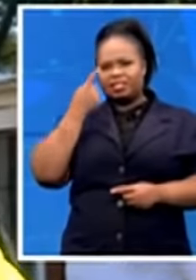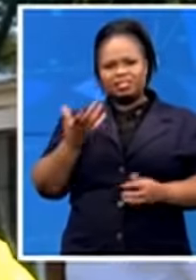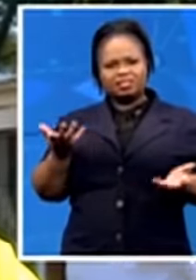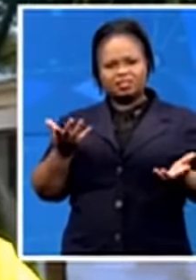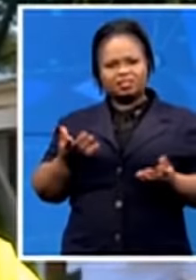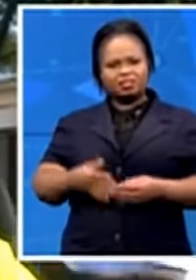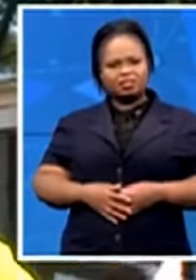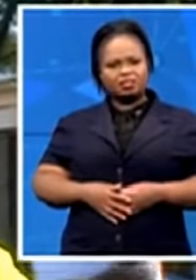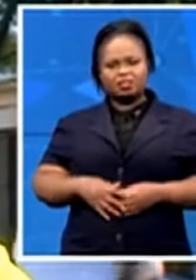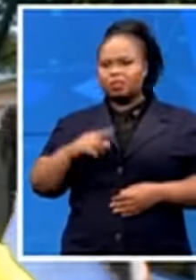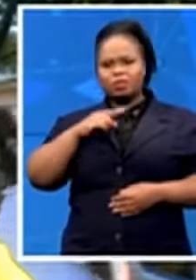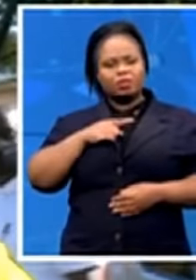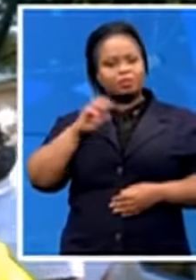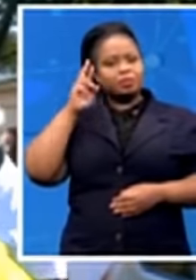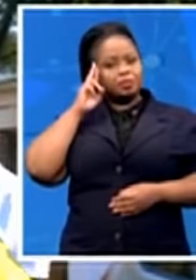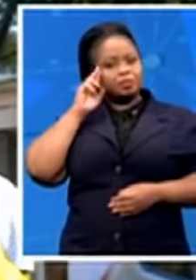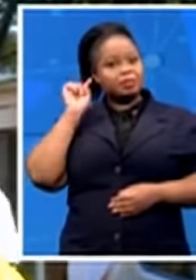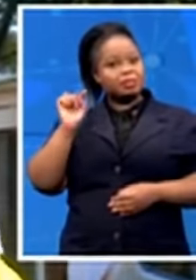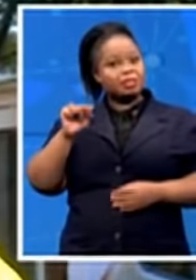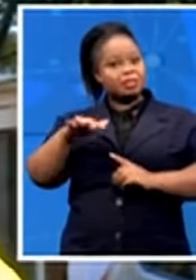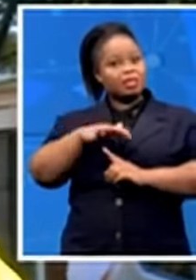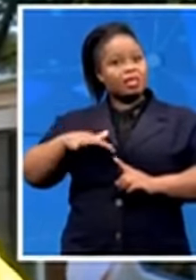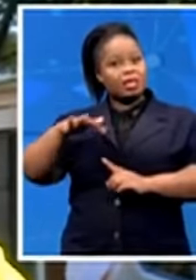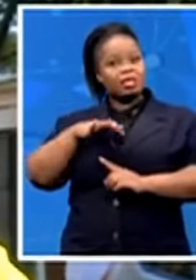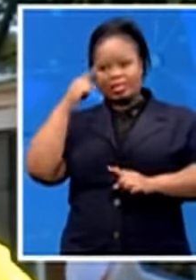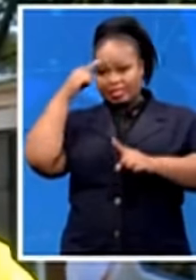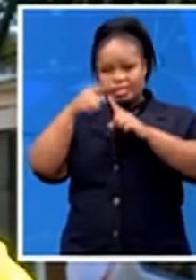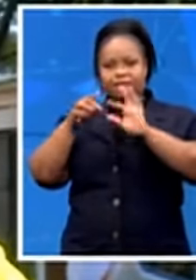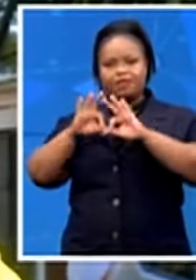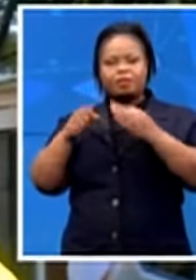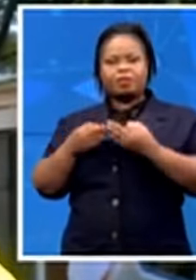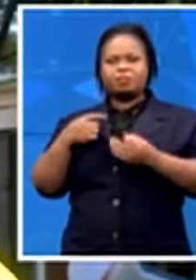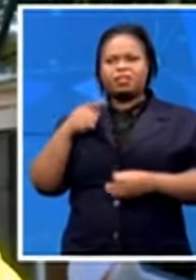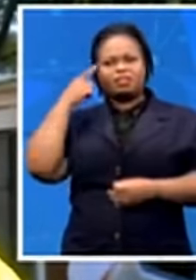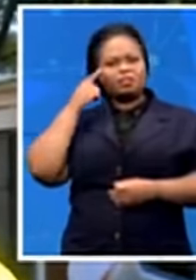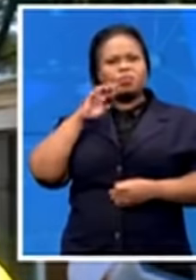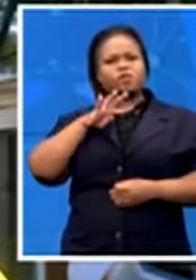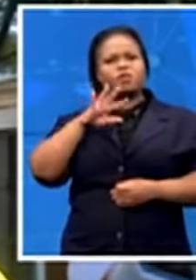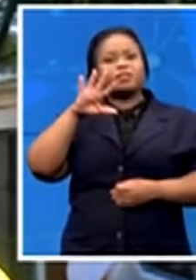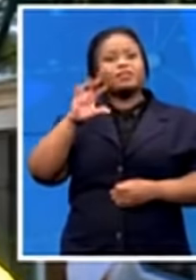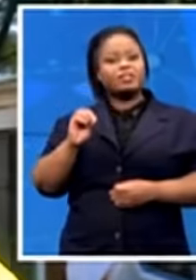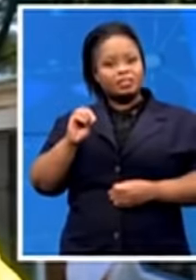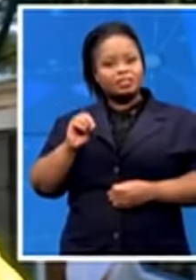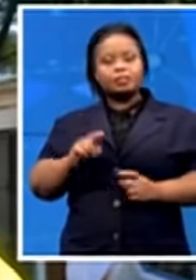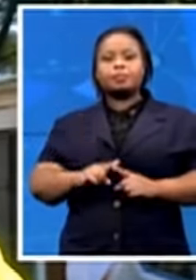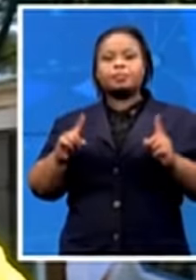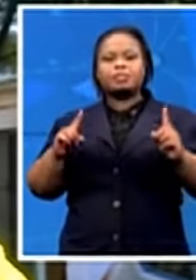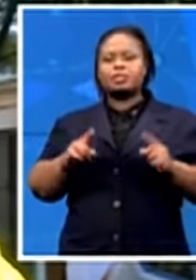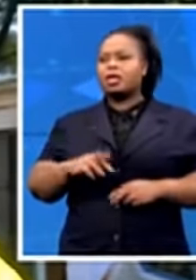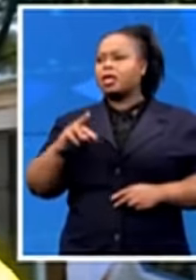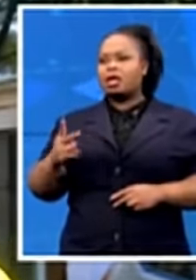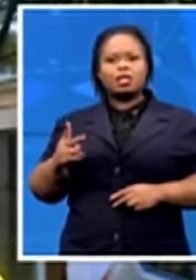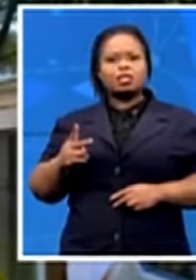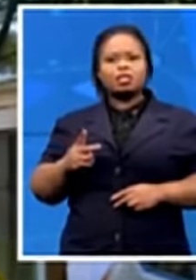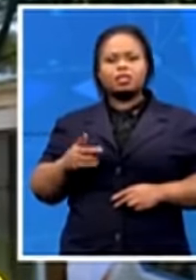in that area, the targeted families were, I think, about 450, but many others went back home empty